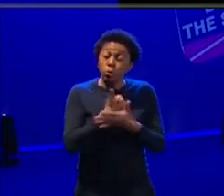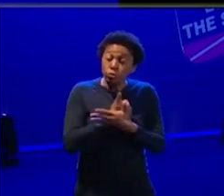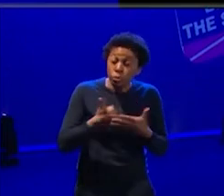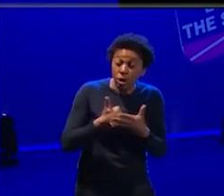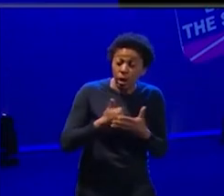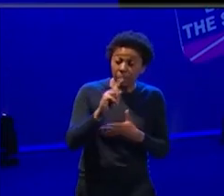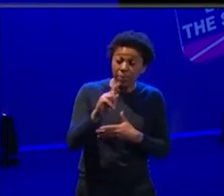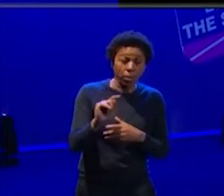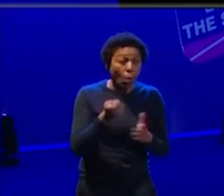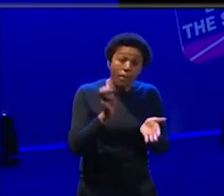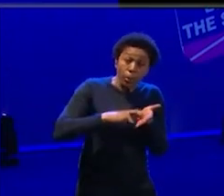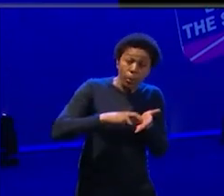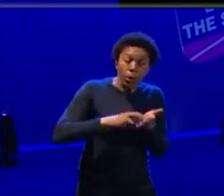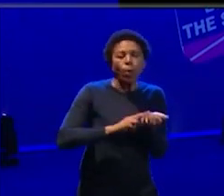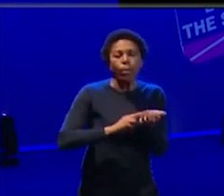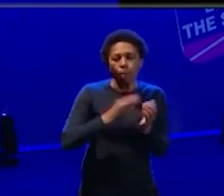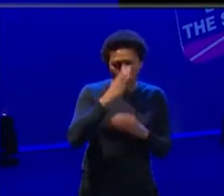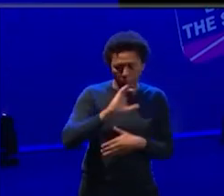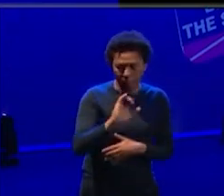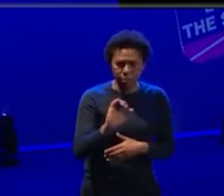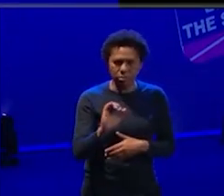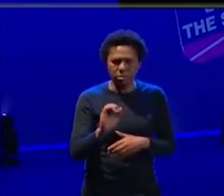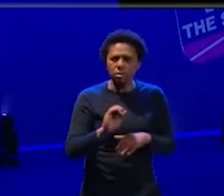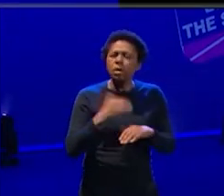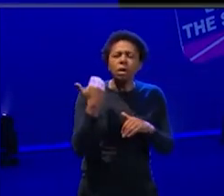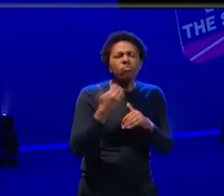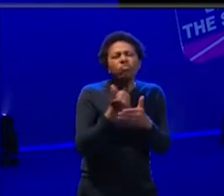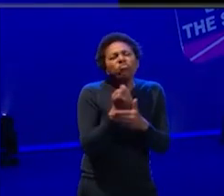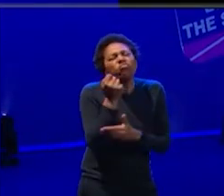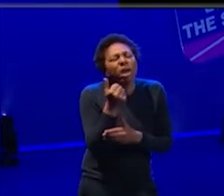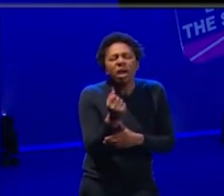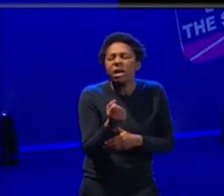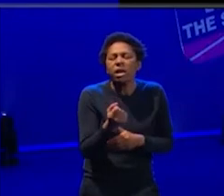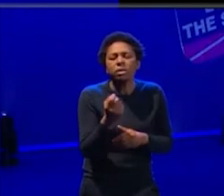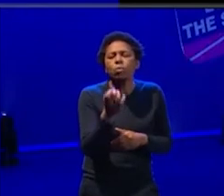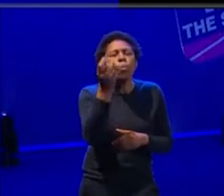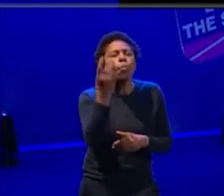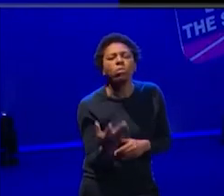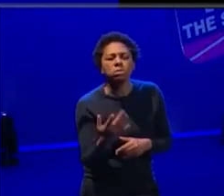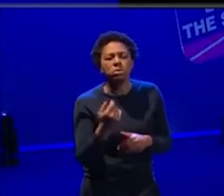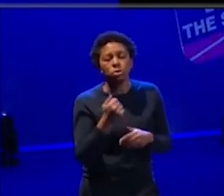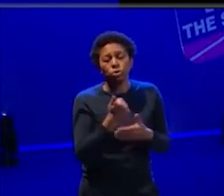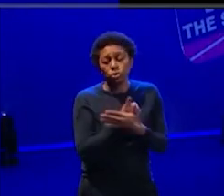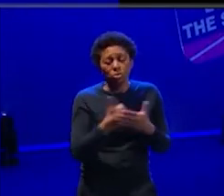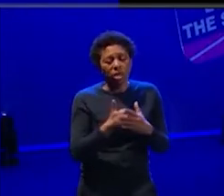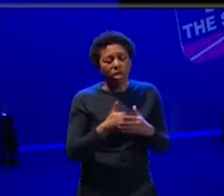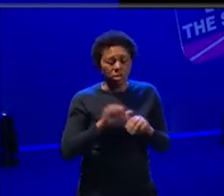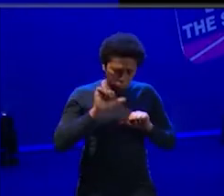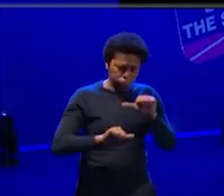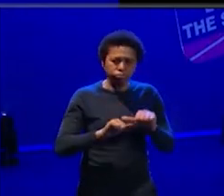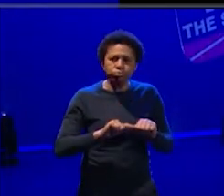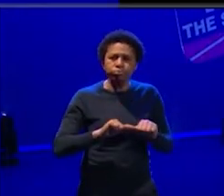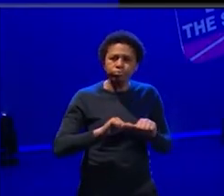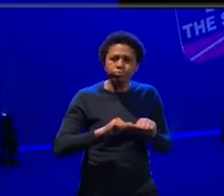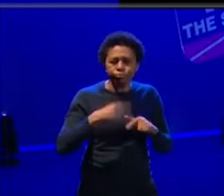us, I mean, it's never really one off. We've worked with our schools for many, many years, like 10 years plus. Um, and that's because the head